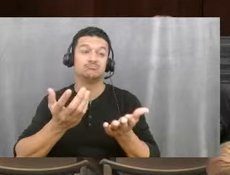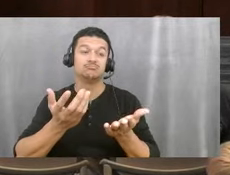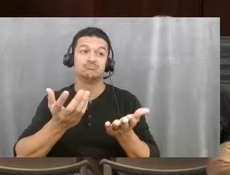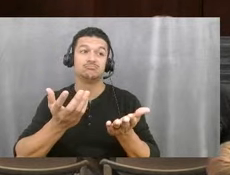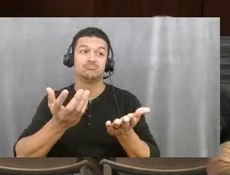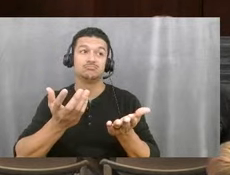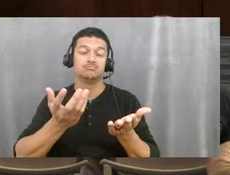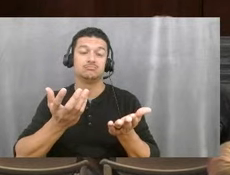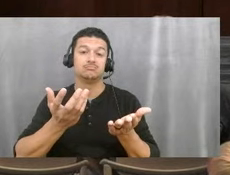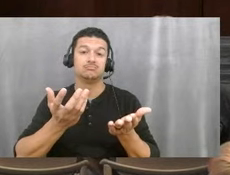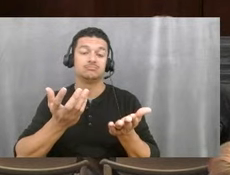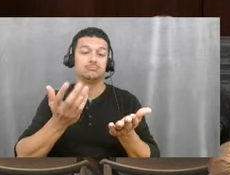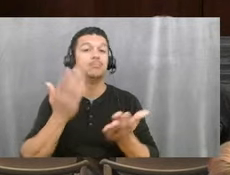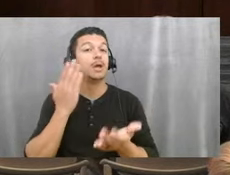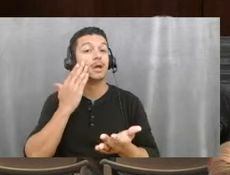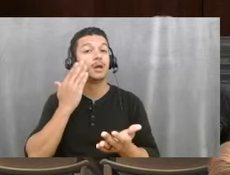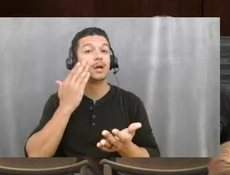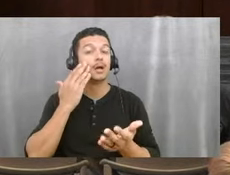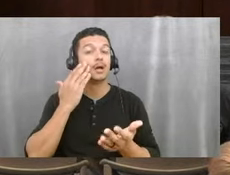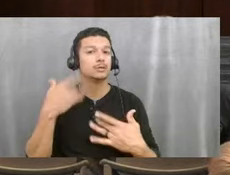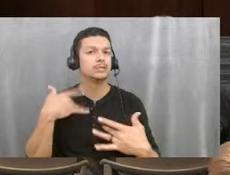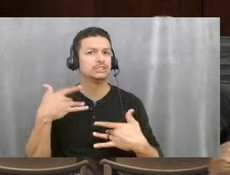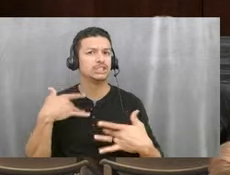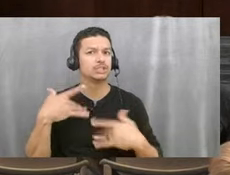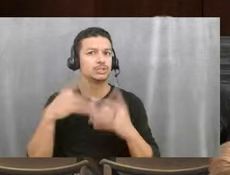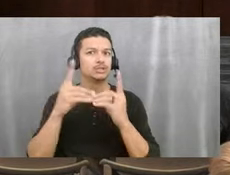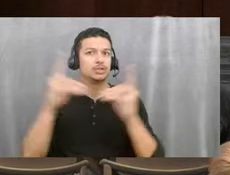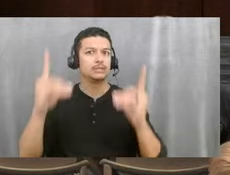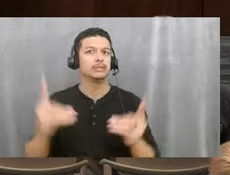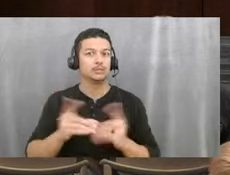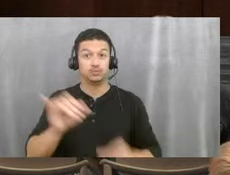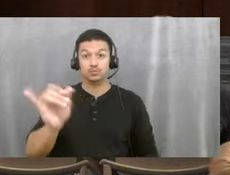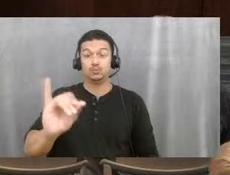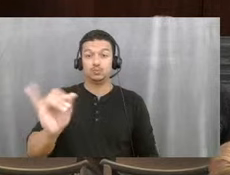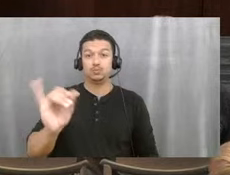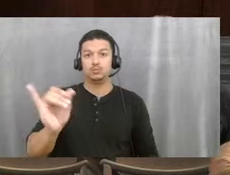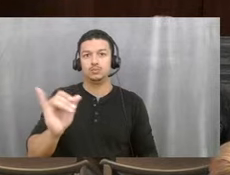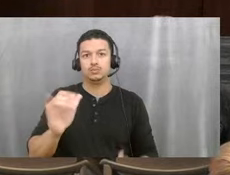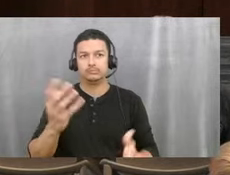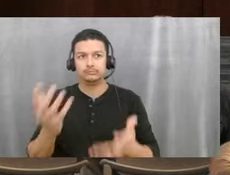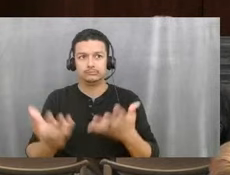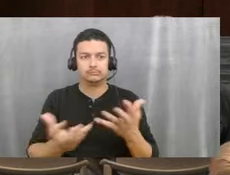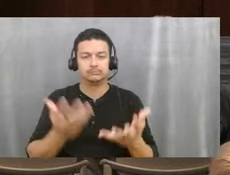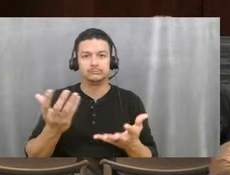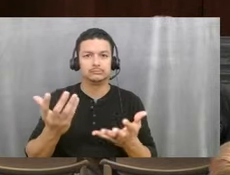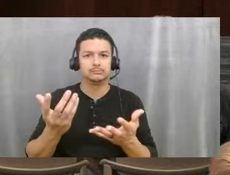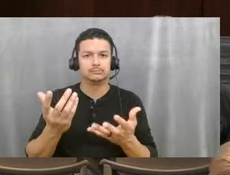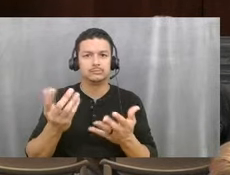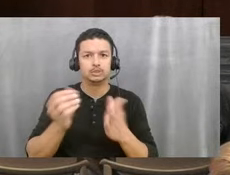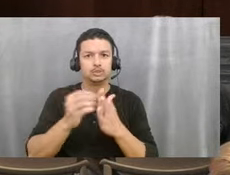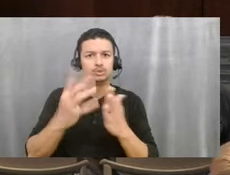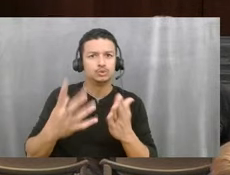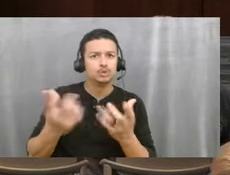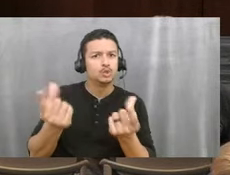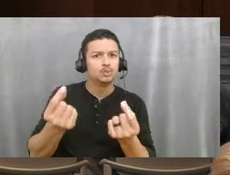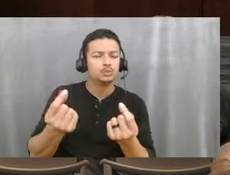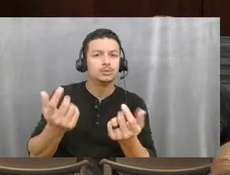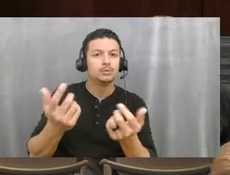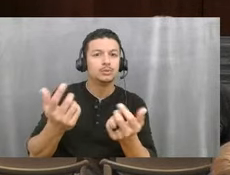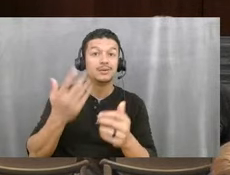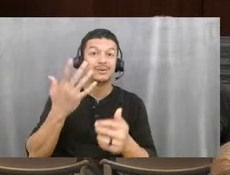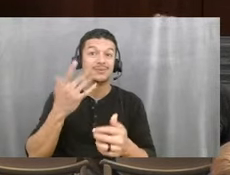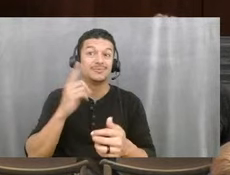I'm sure, and I know that that's a concern at the district level too, as far as what then these students are going to do. I mean, they depend on,